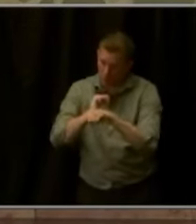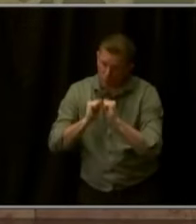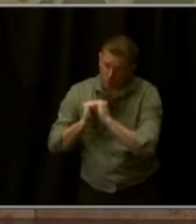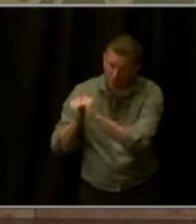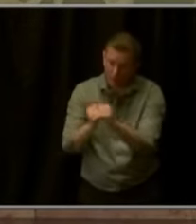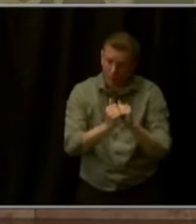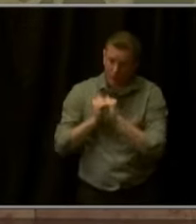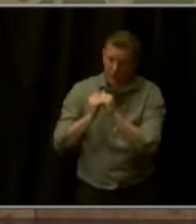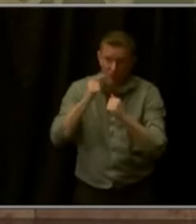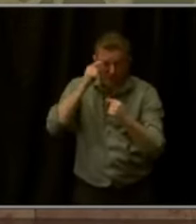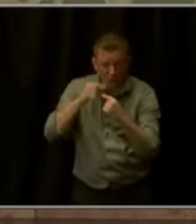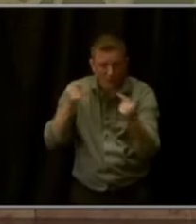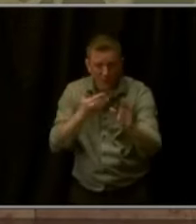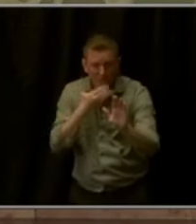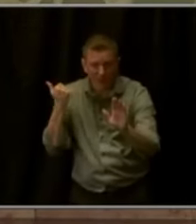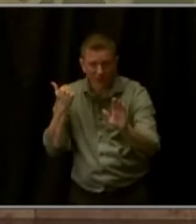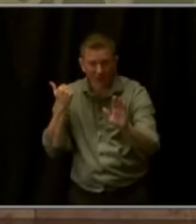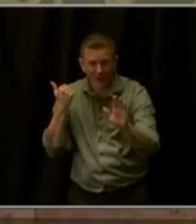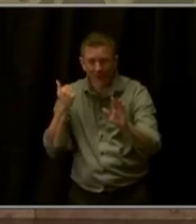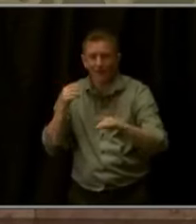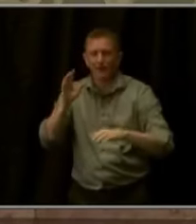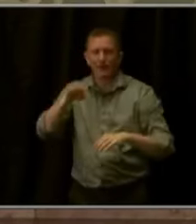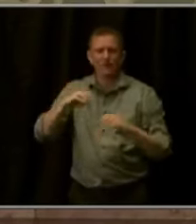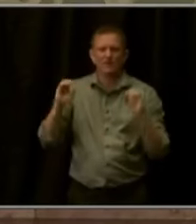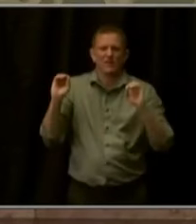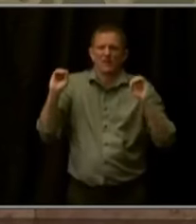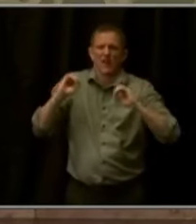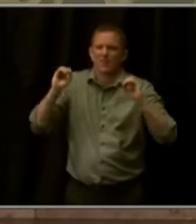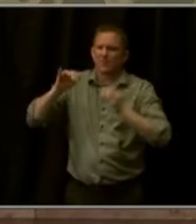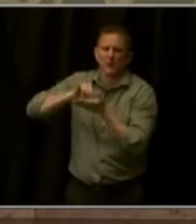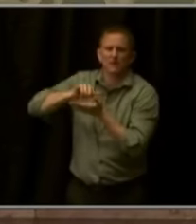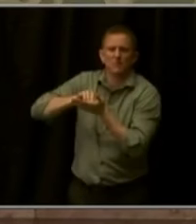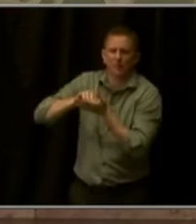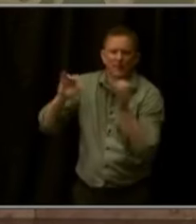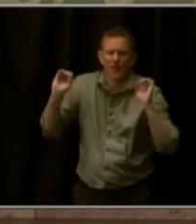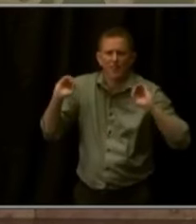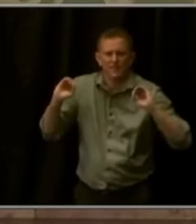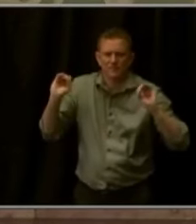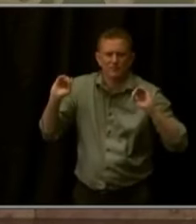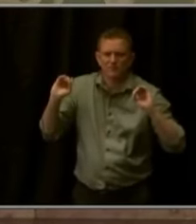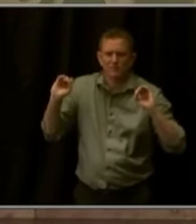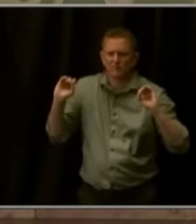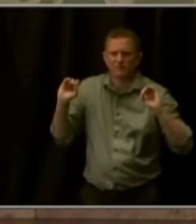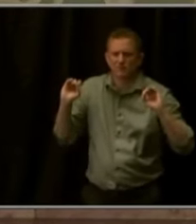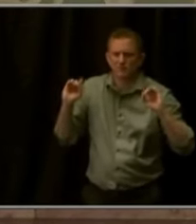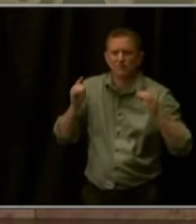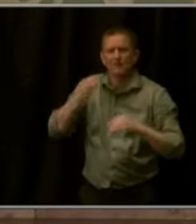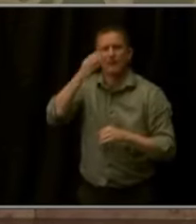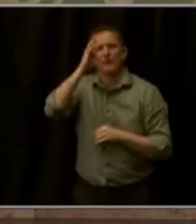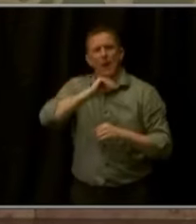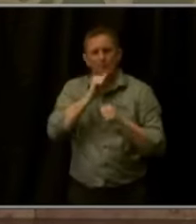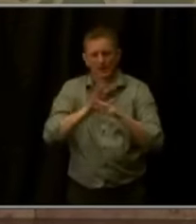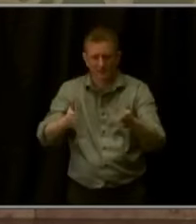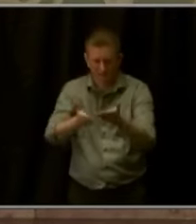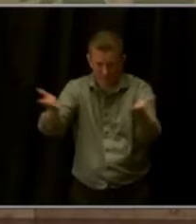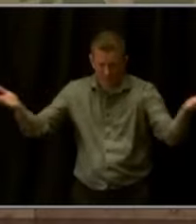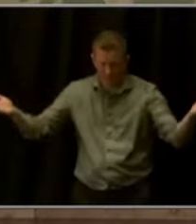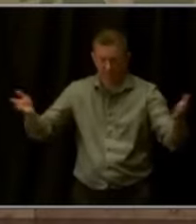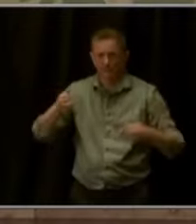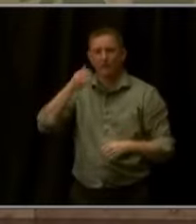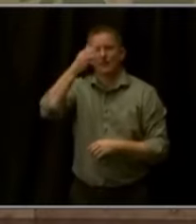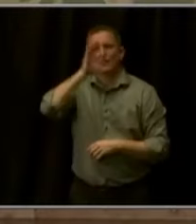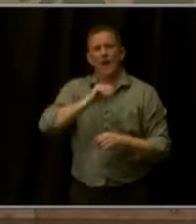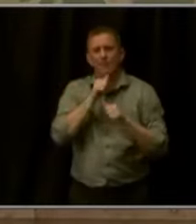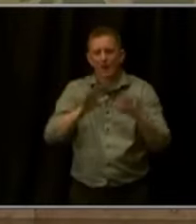is beyond our reach. Thank you. God bless you all. God bless Colorado, and God bless the